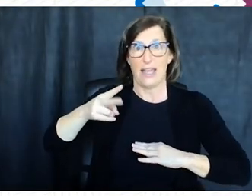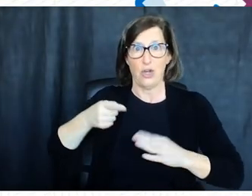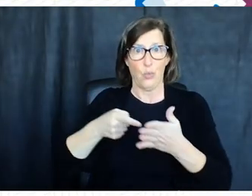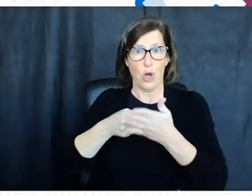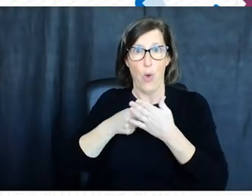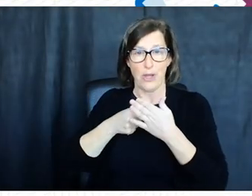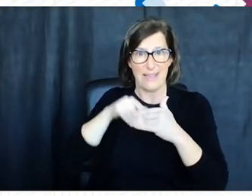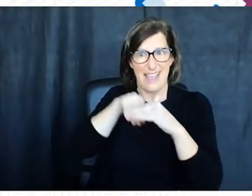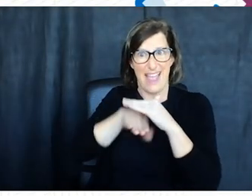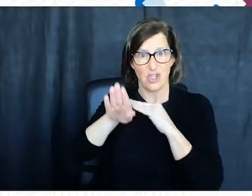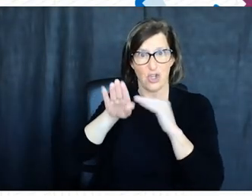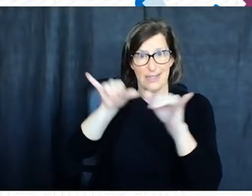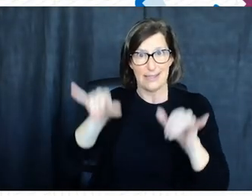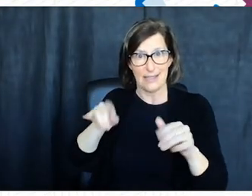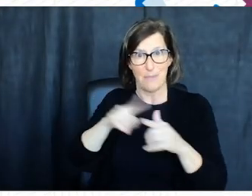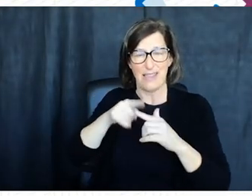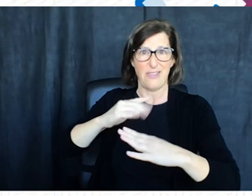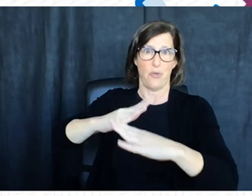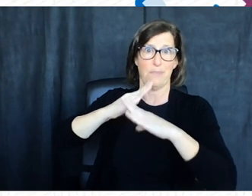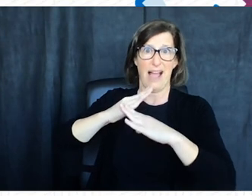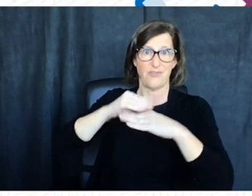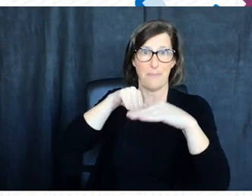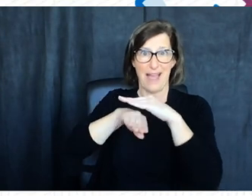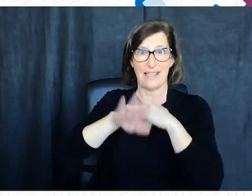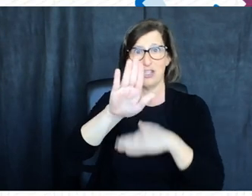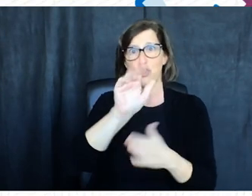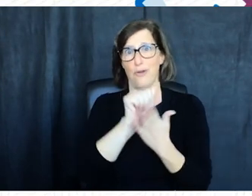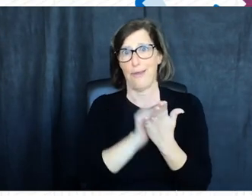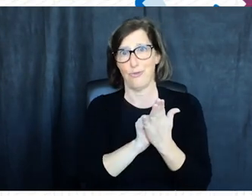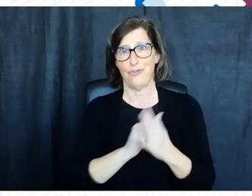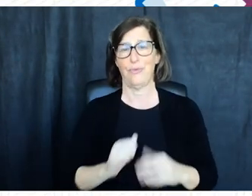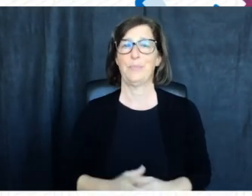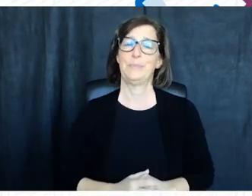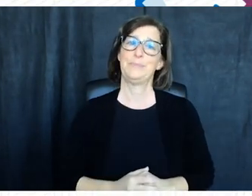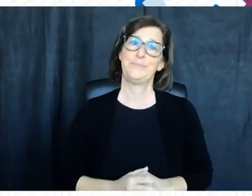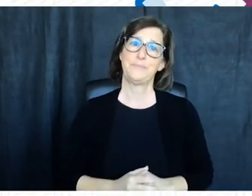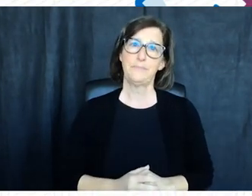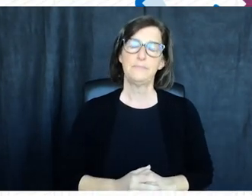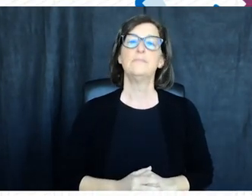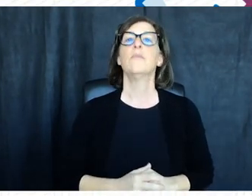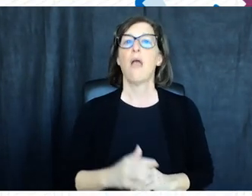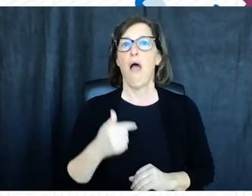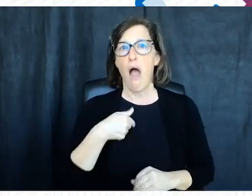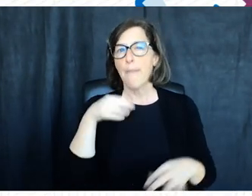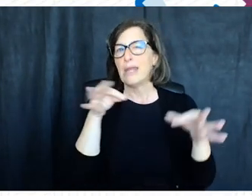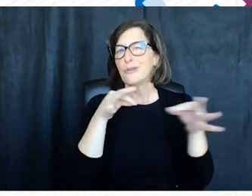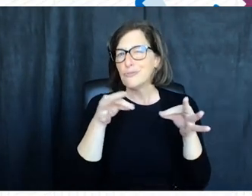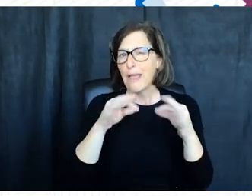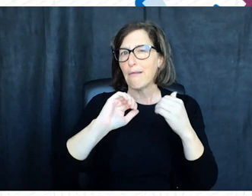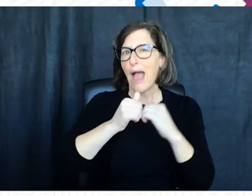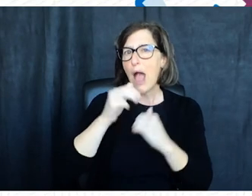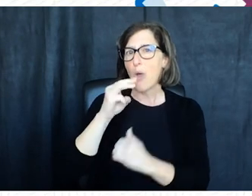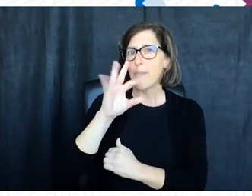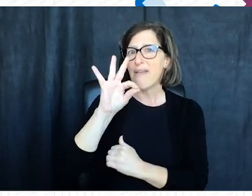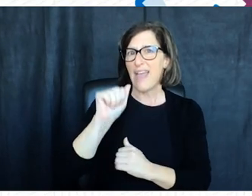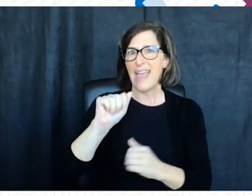second authentication requirement ultimately stopping them from gaining access to your accounts let me paint a picture of